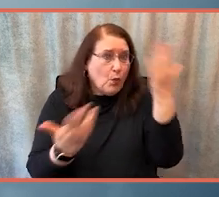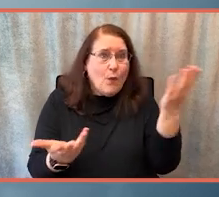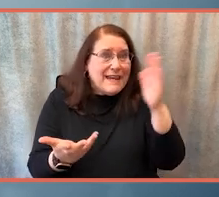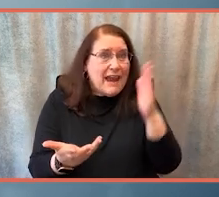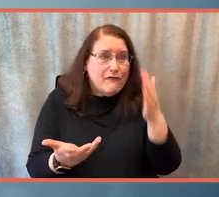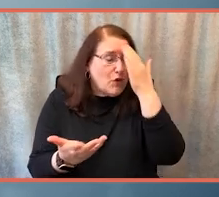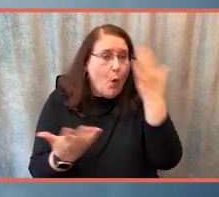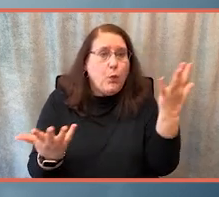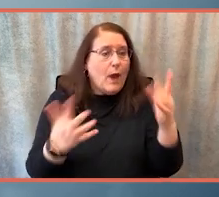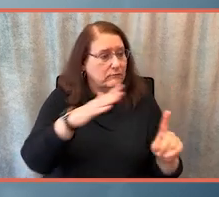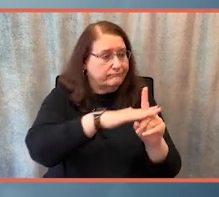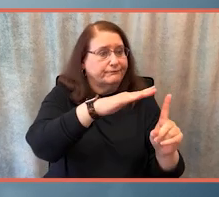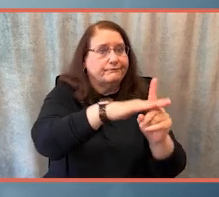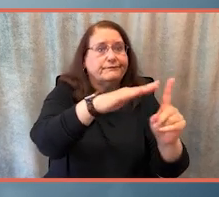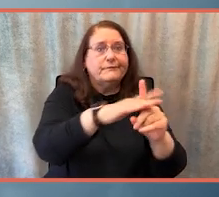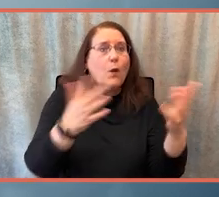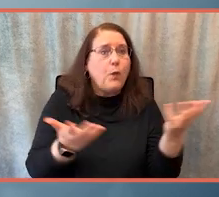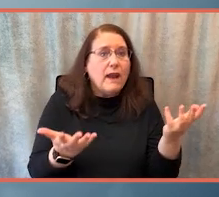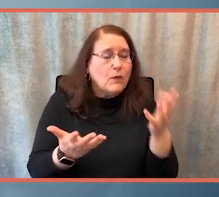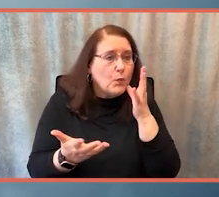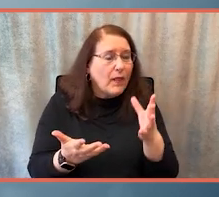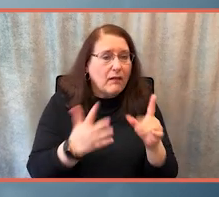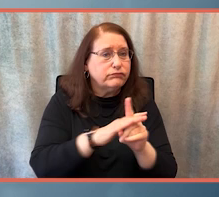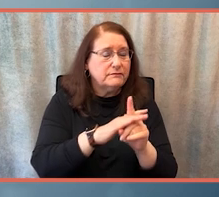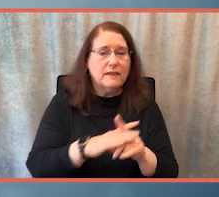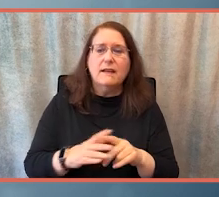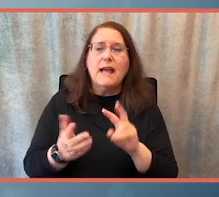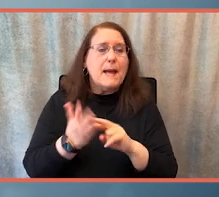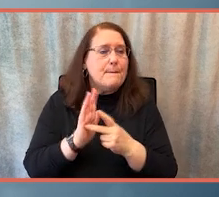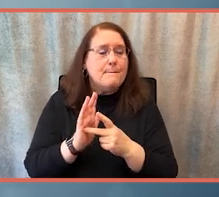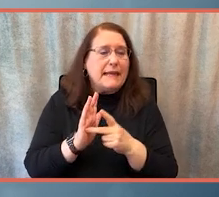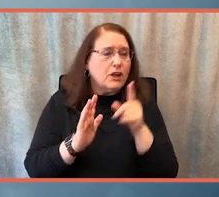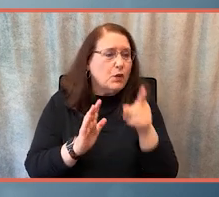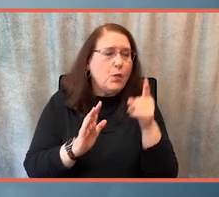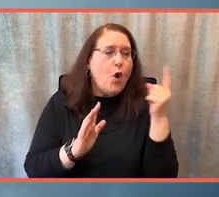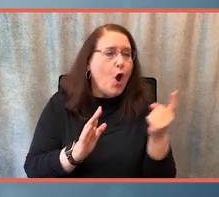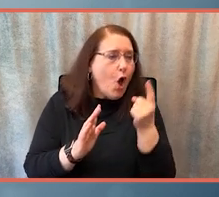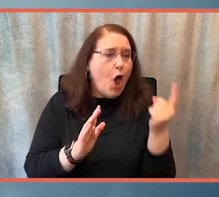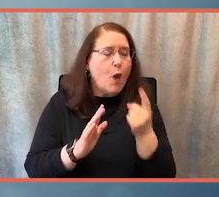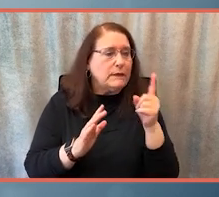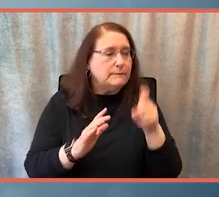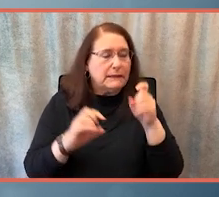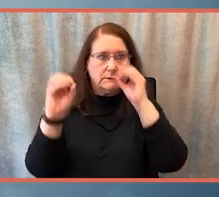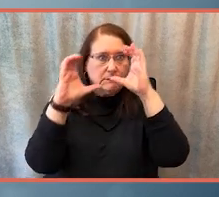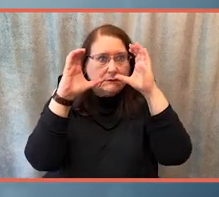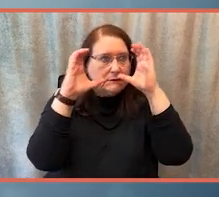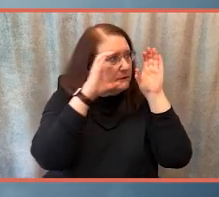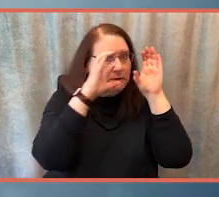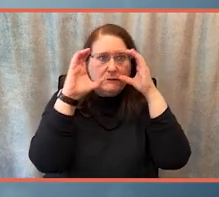I never know. And so you're constantly alert and aware, if not